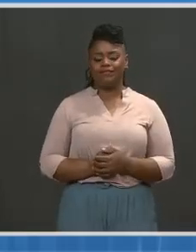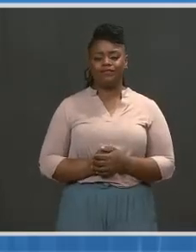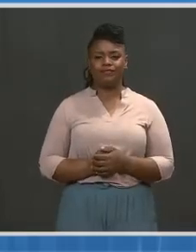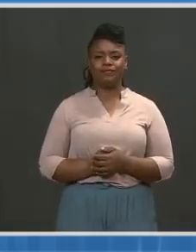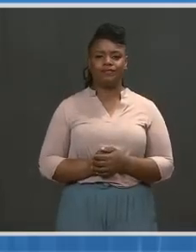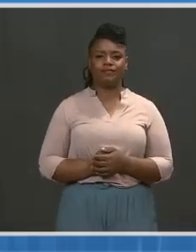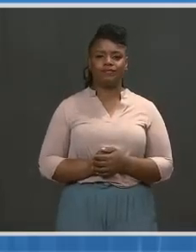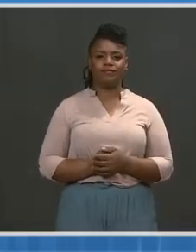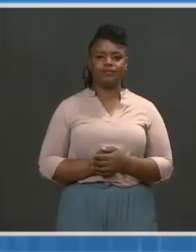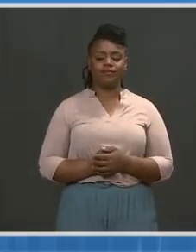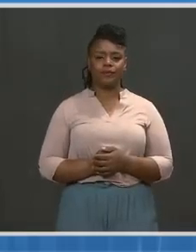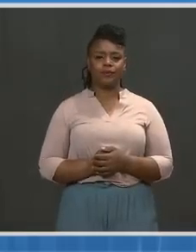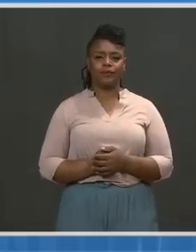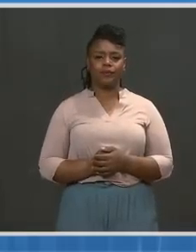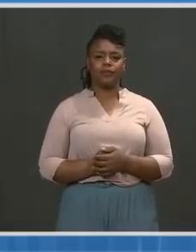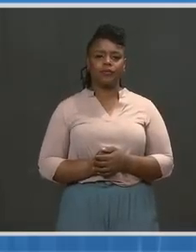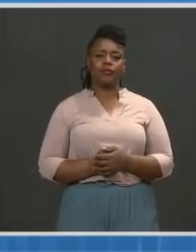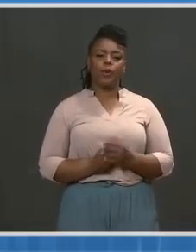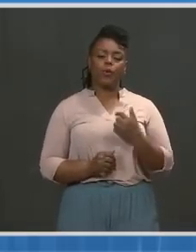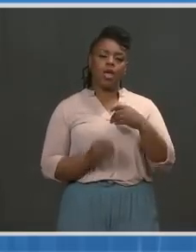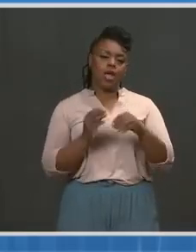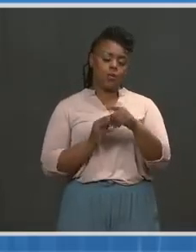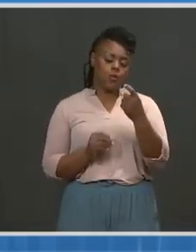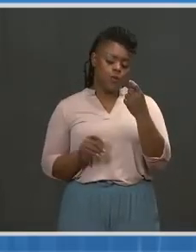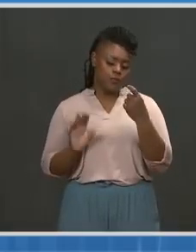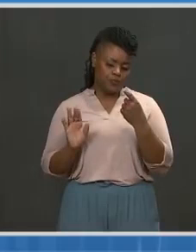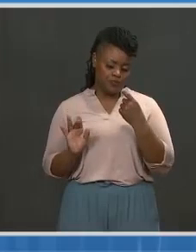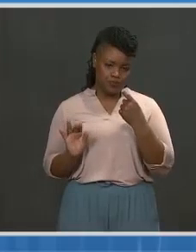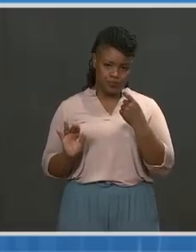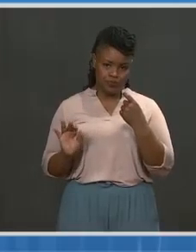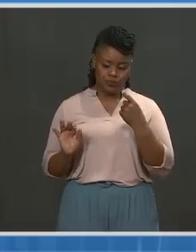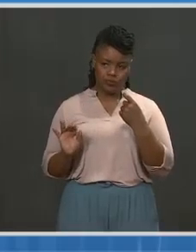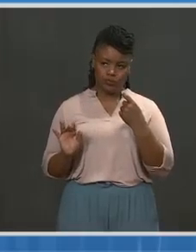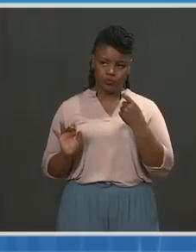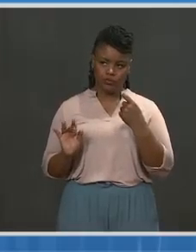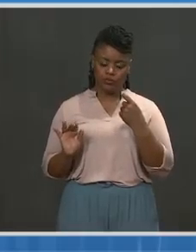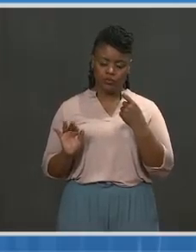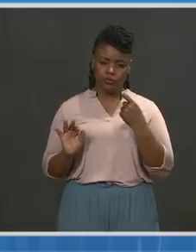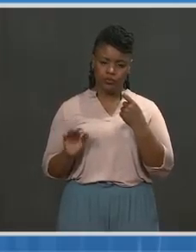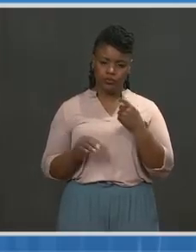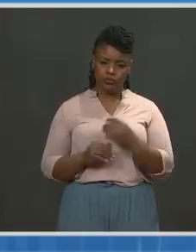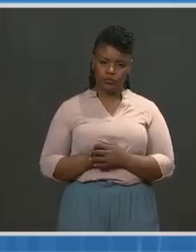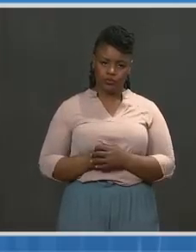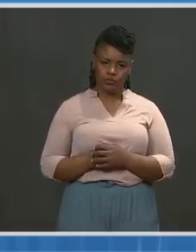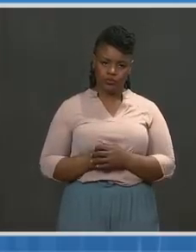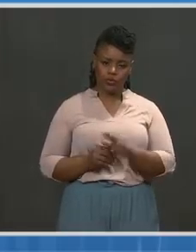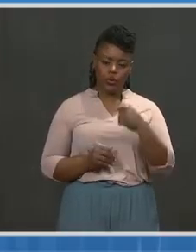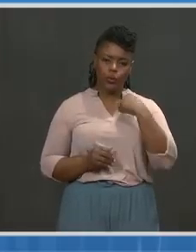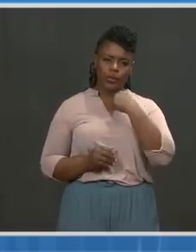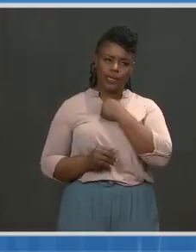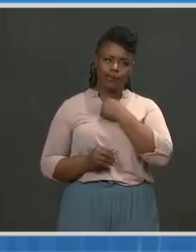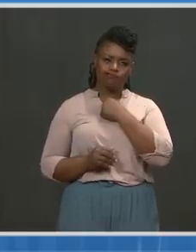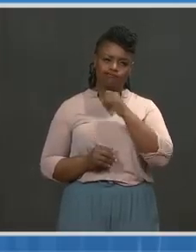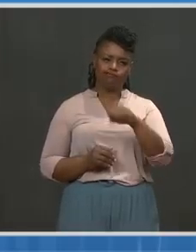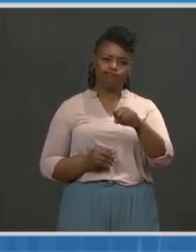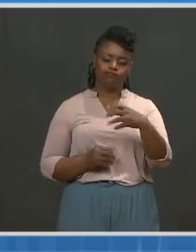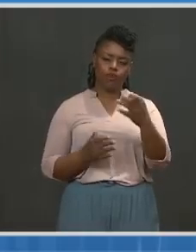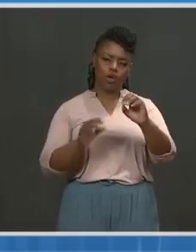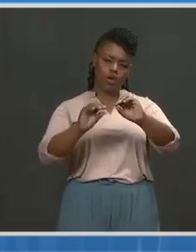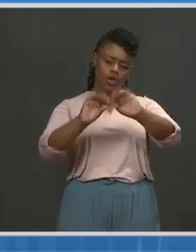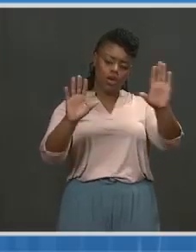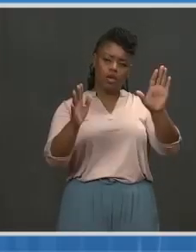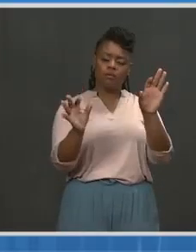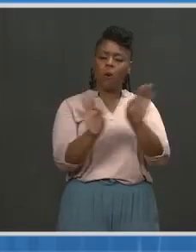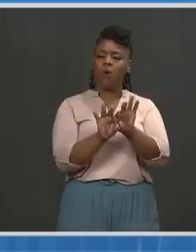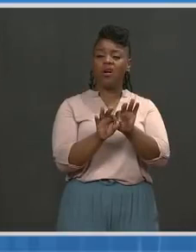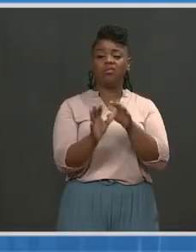One thing to your first question, Meg. I think that our takeaway is the importance of transparency